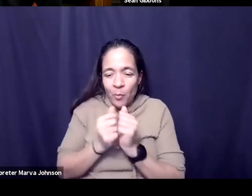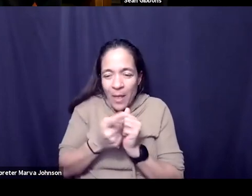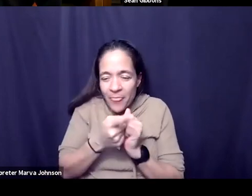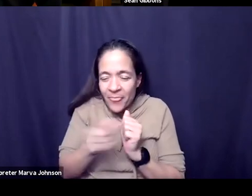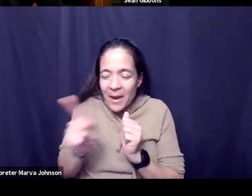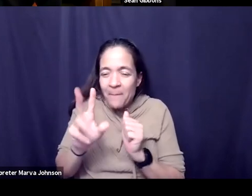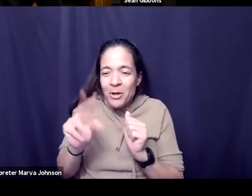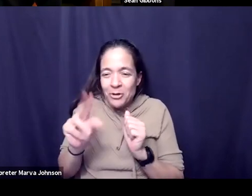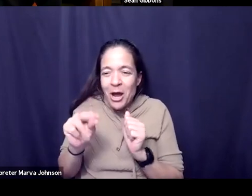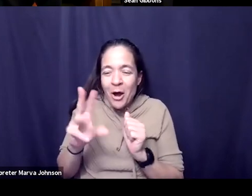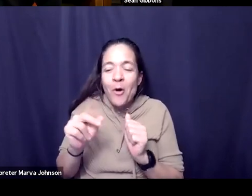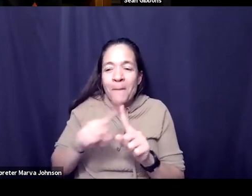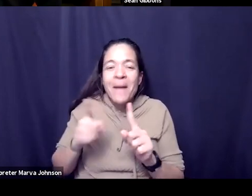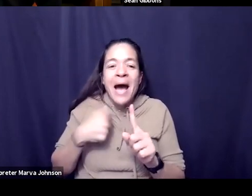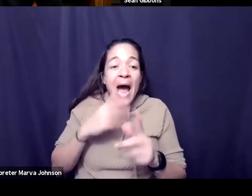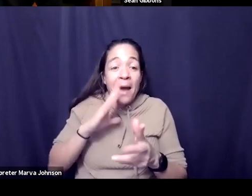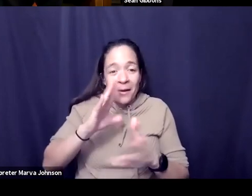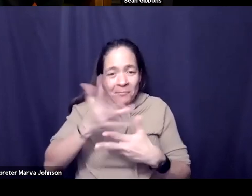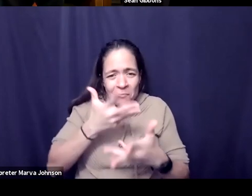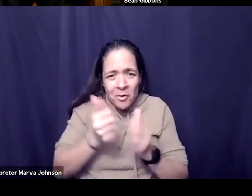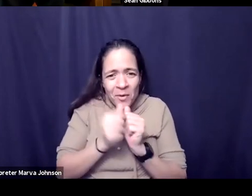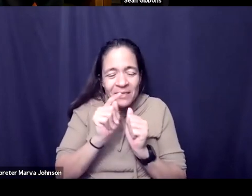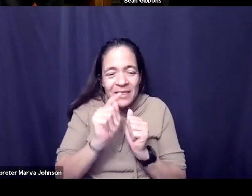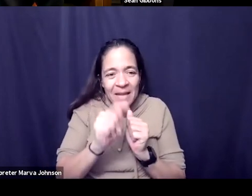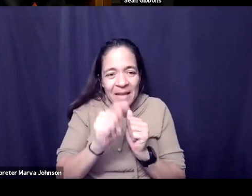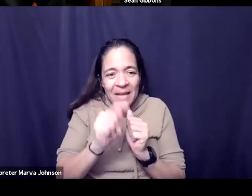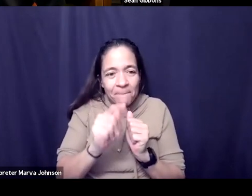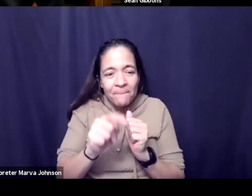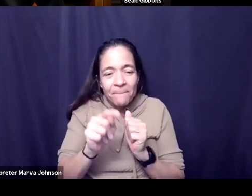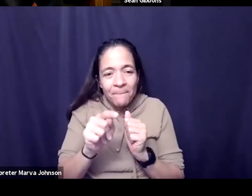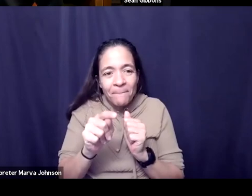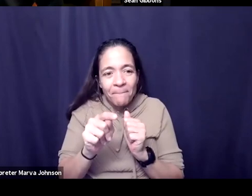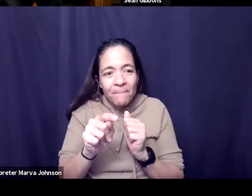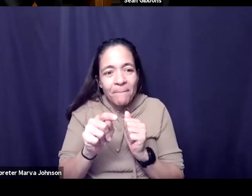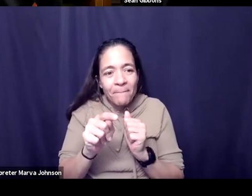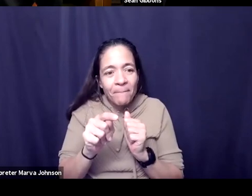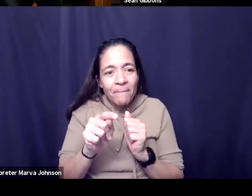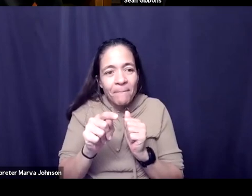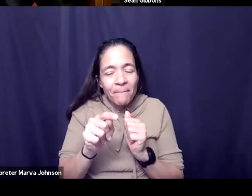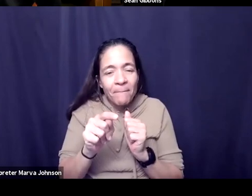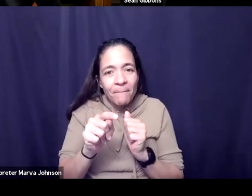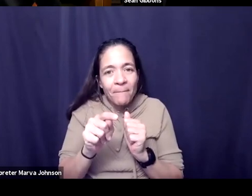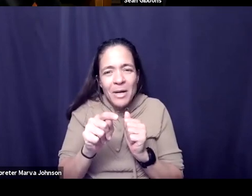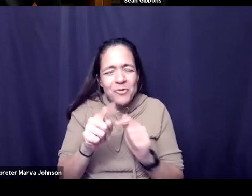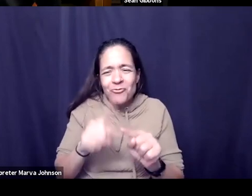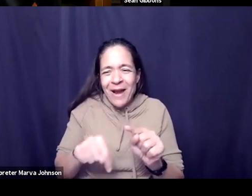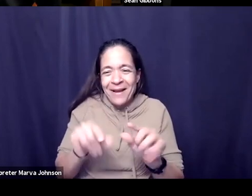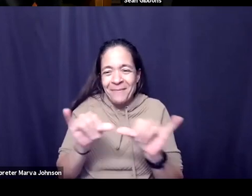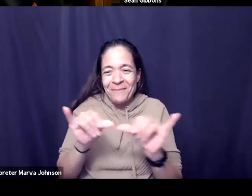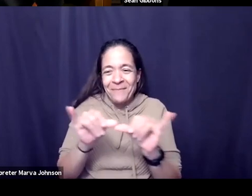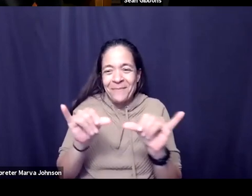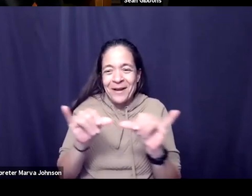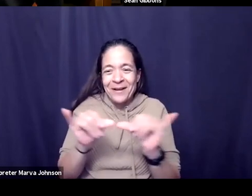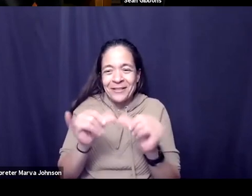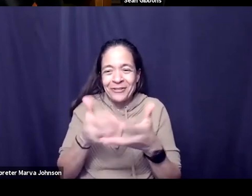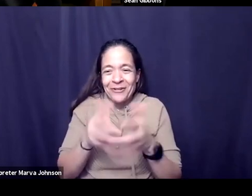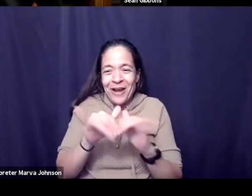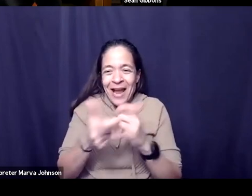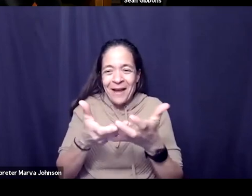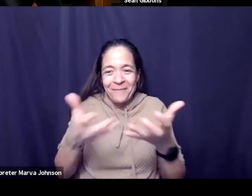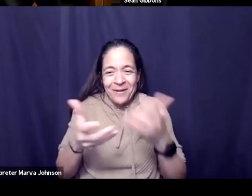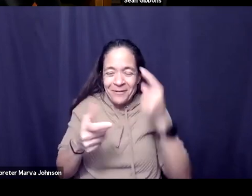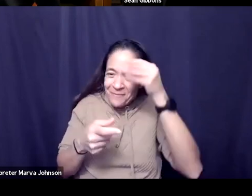realized sort of the the unquantifiable um amount of kind of brain energy